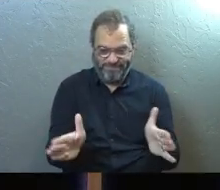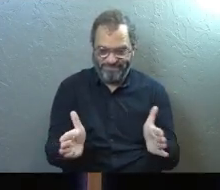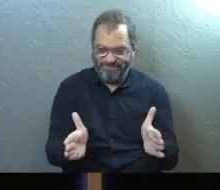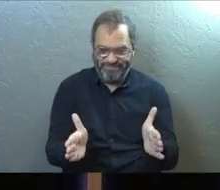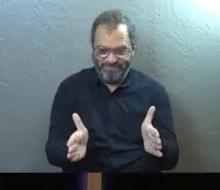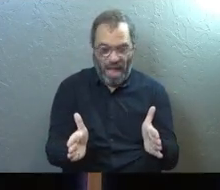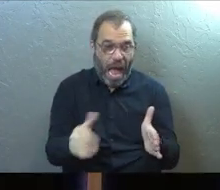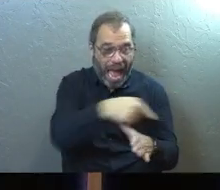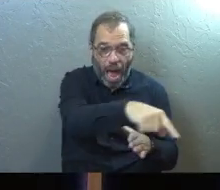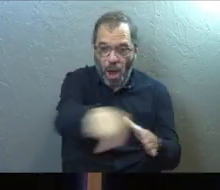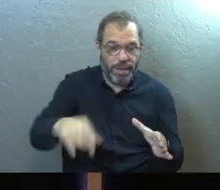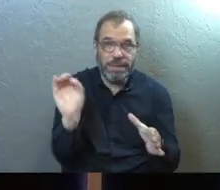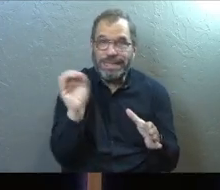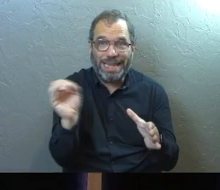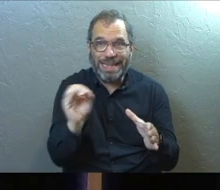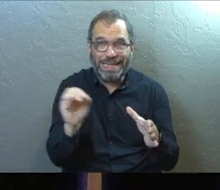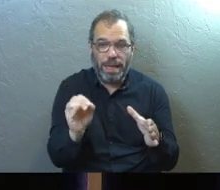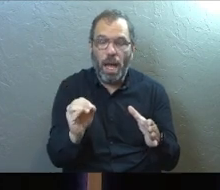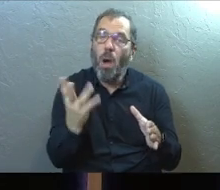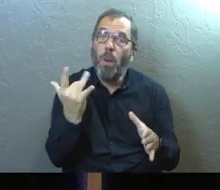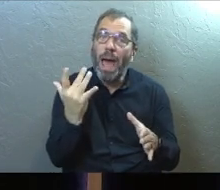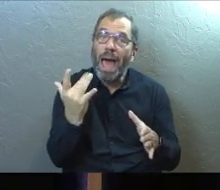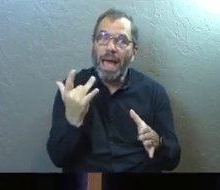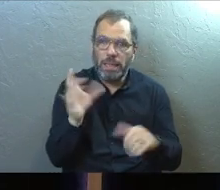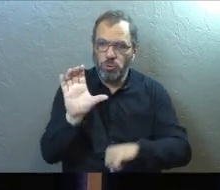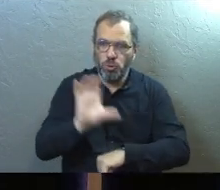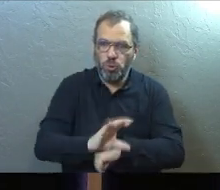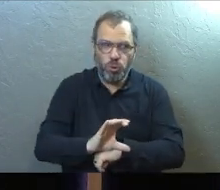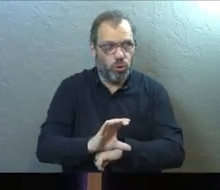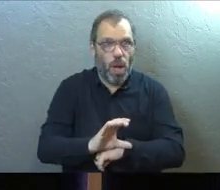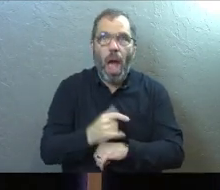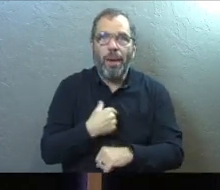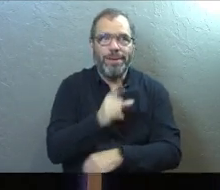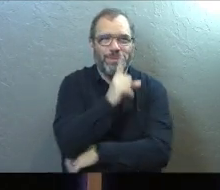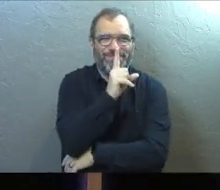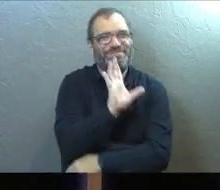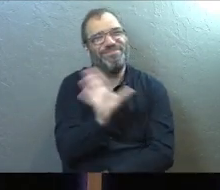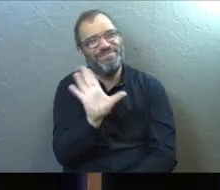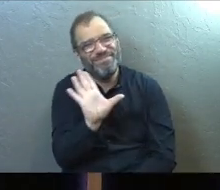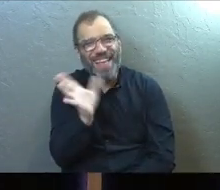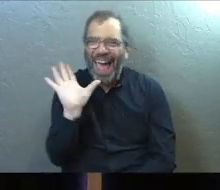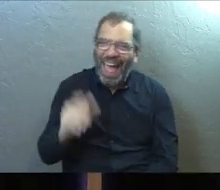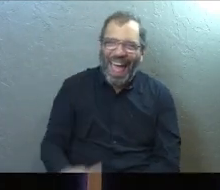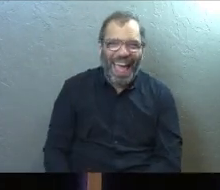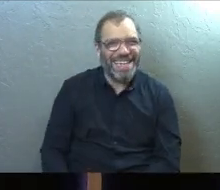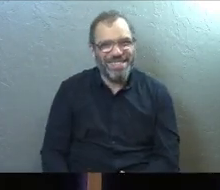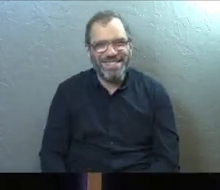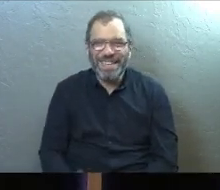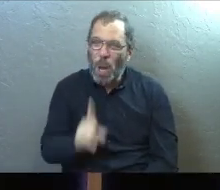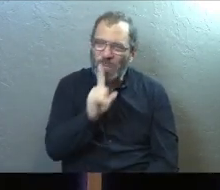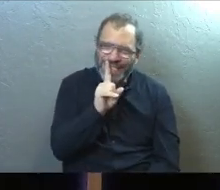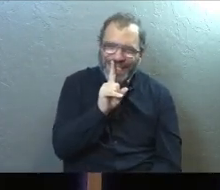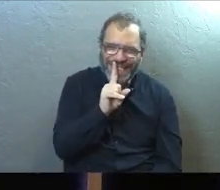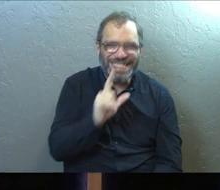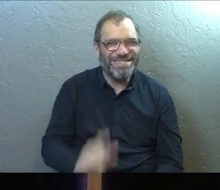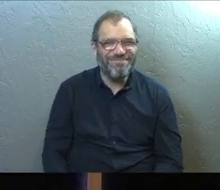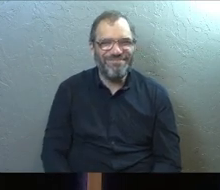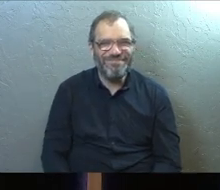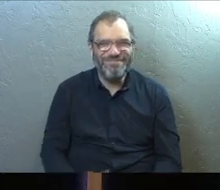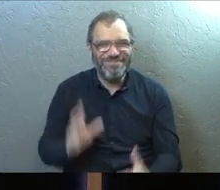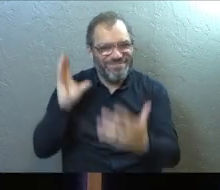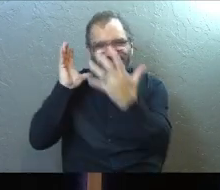And there's lots of reasons for that, but especially at church, we often don't talk about it. We keep it quiet or